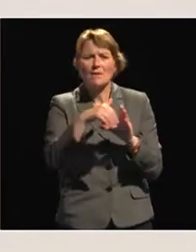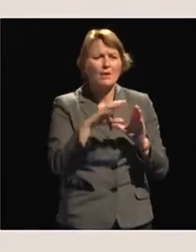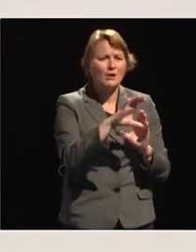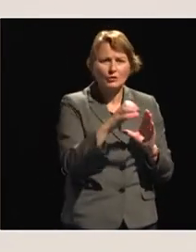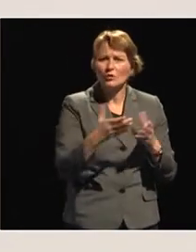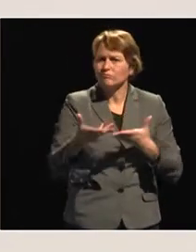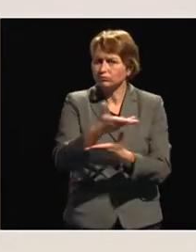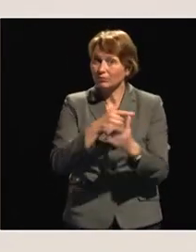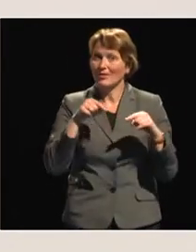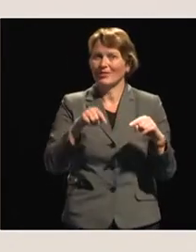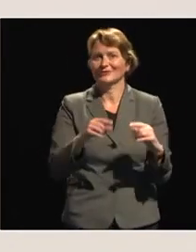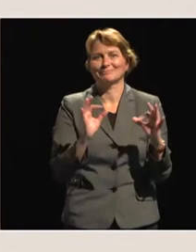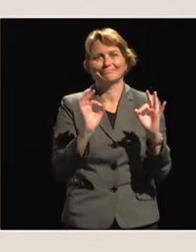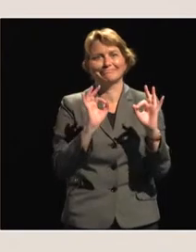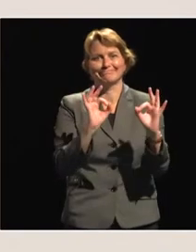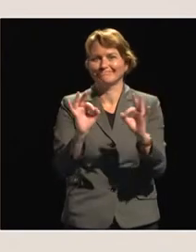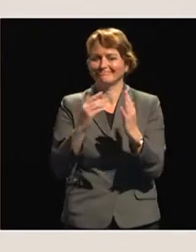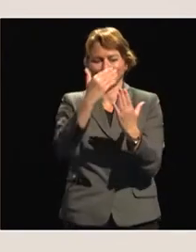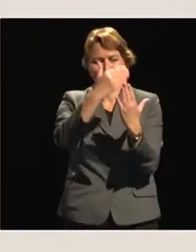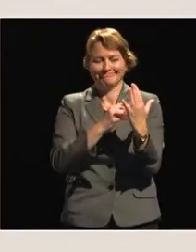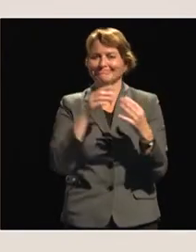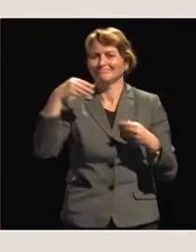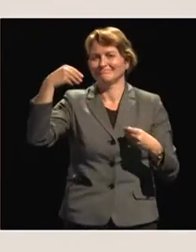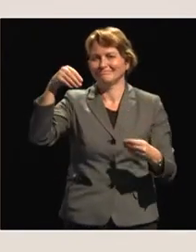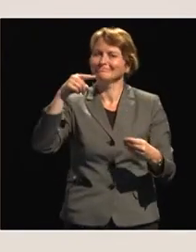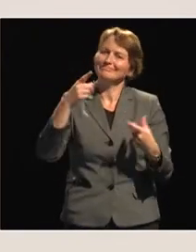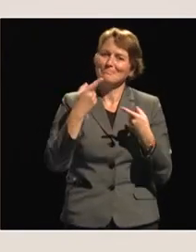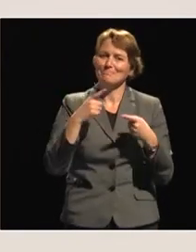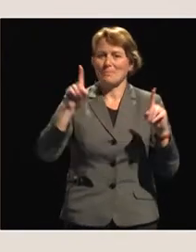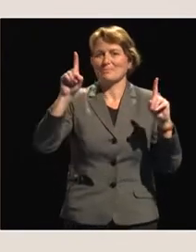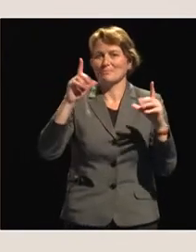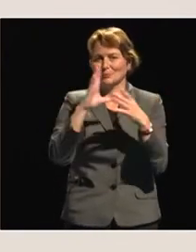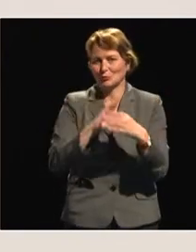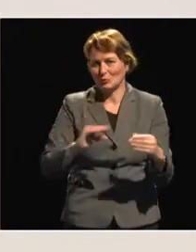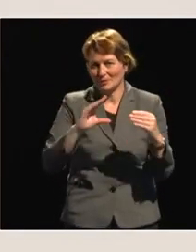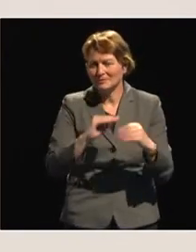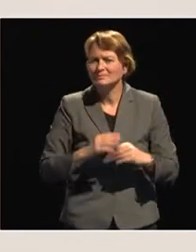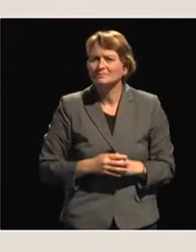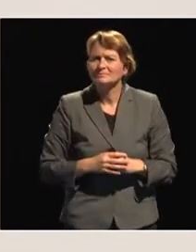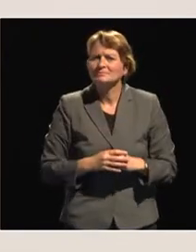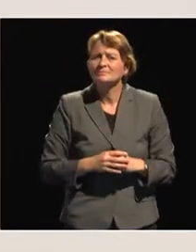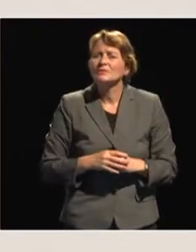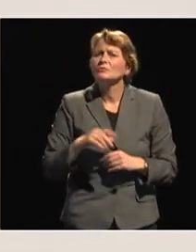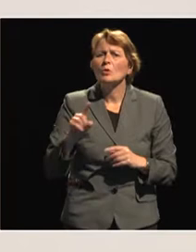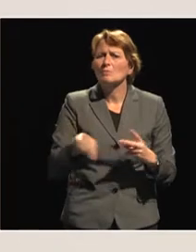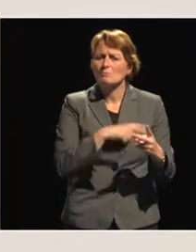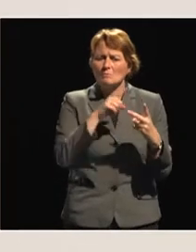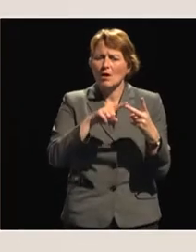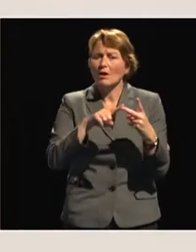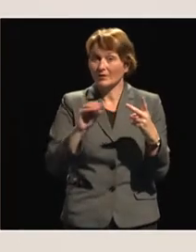as a successful story. Another successful story we can talk about in Africa is the